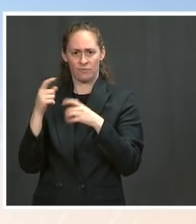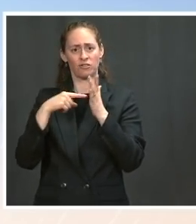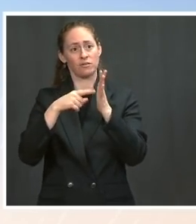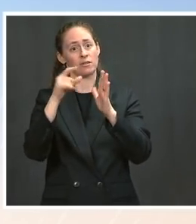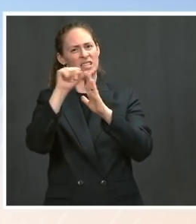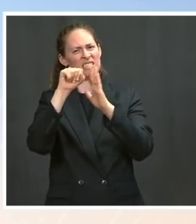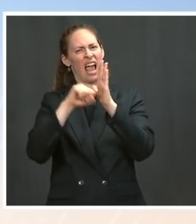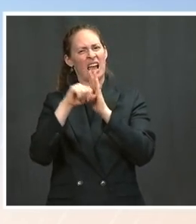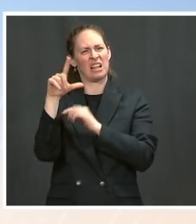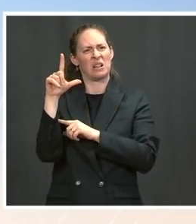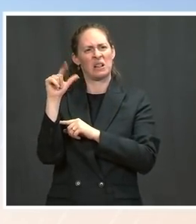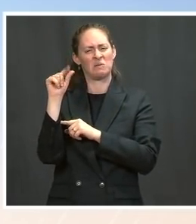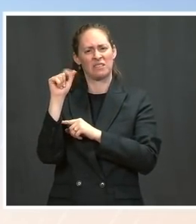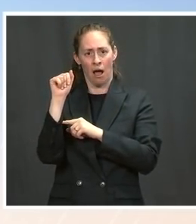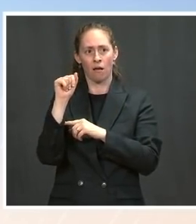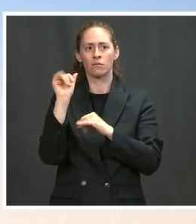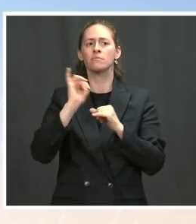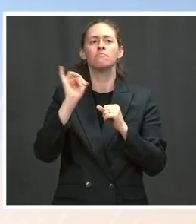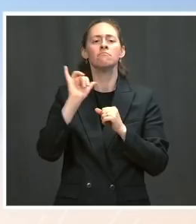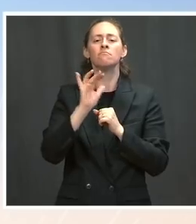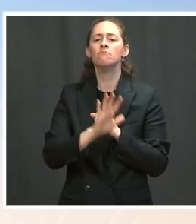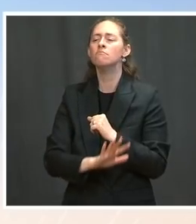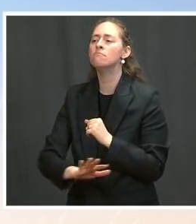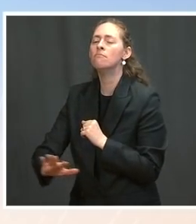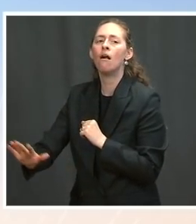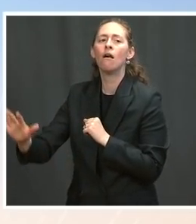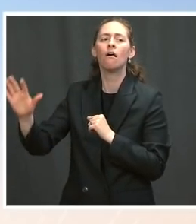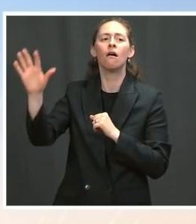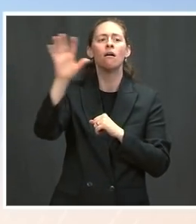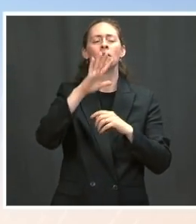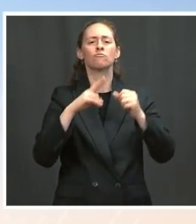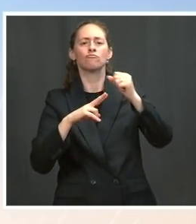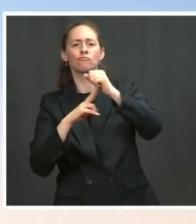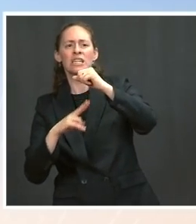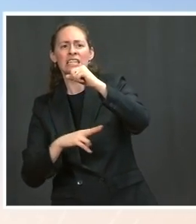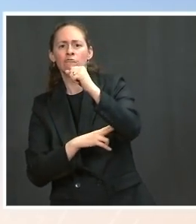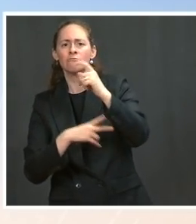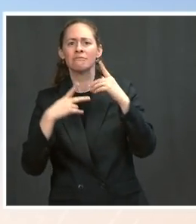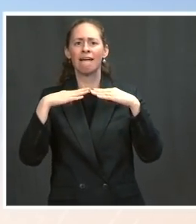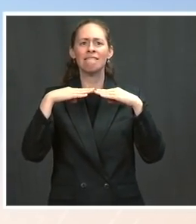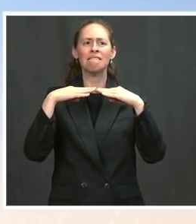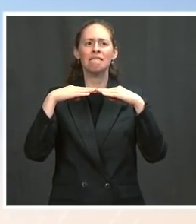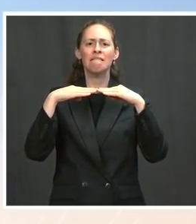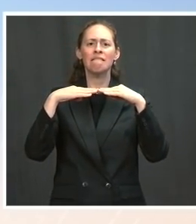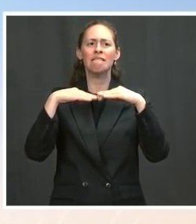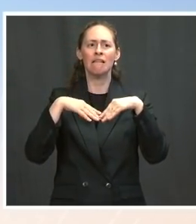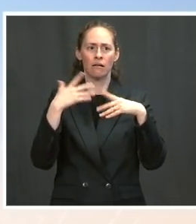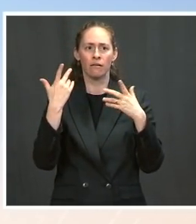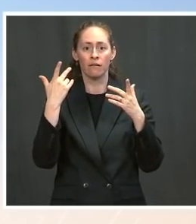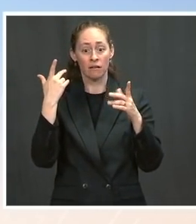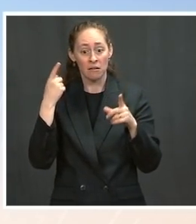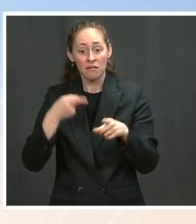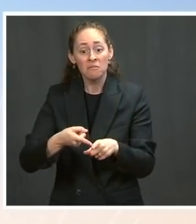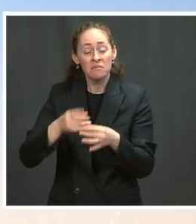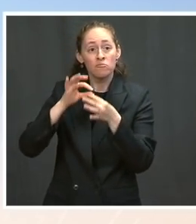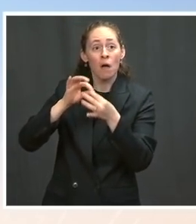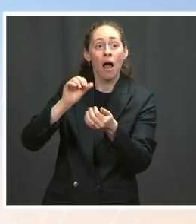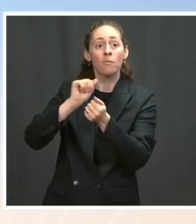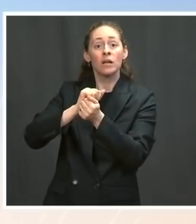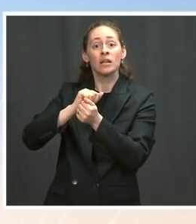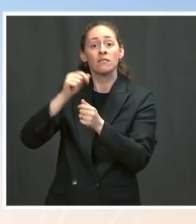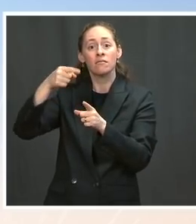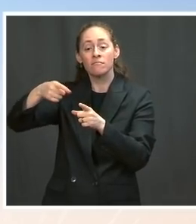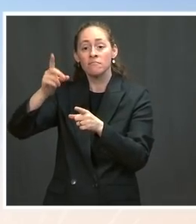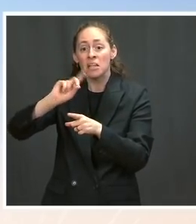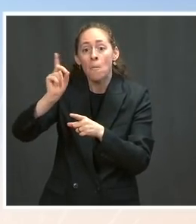people across the country, that bridges and rebuilding bridges is not a democratic idea. It's an American idea. And the same with